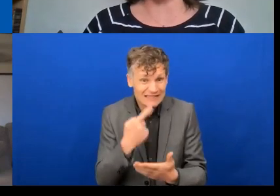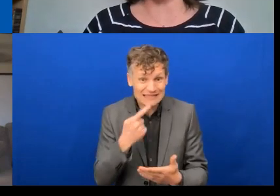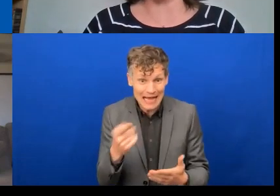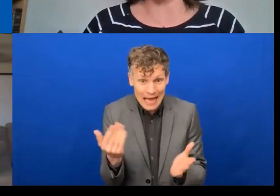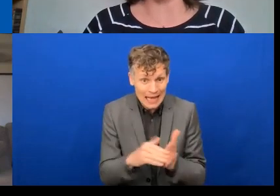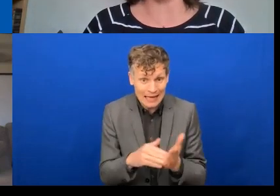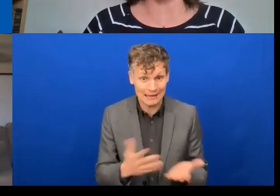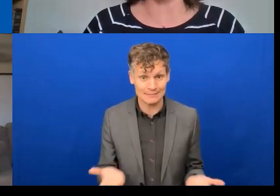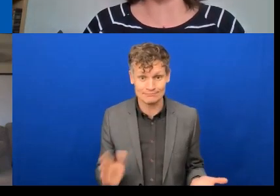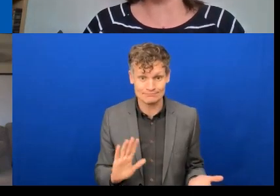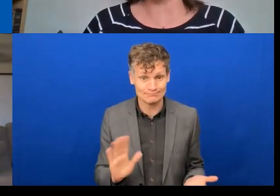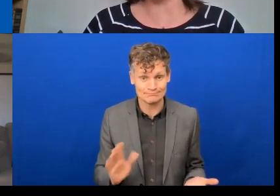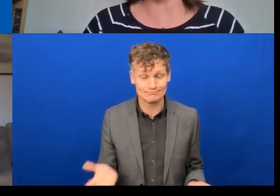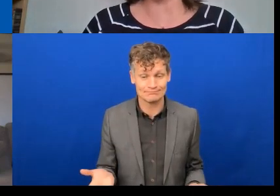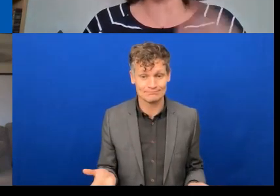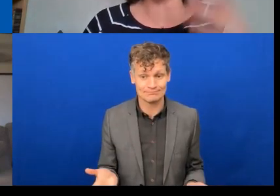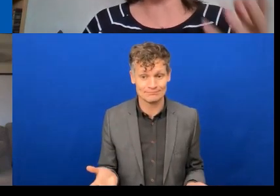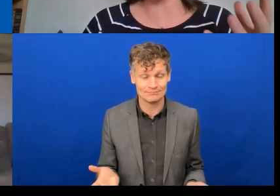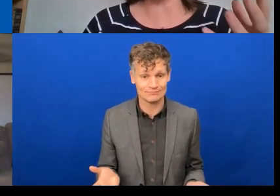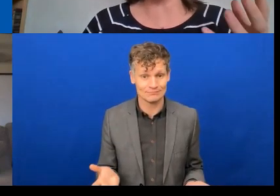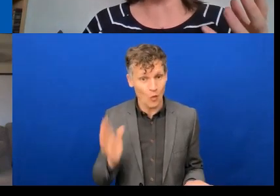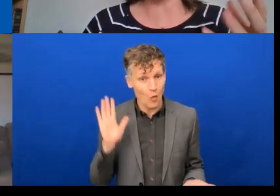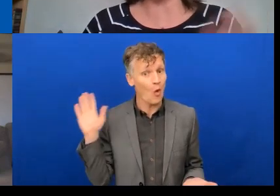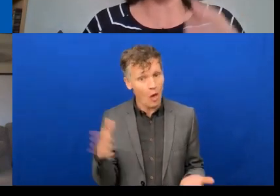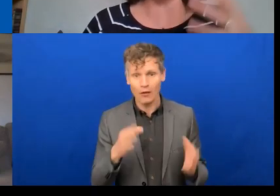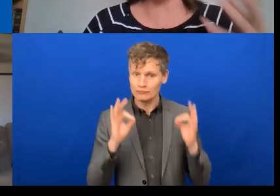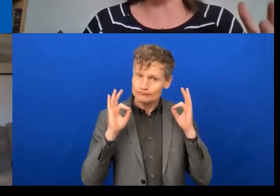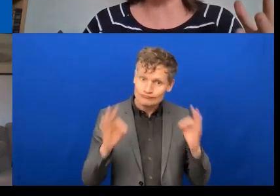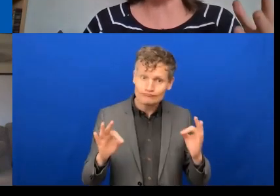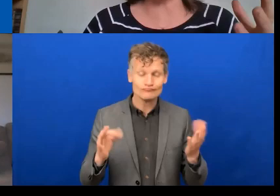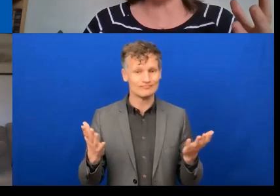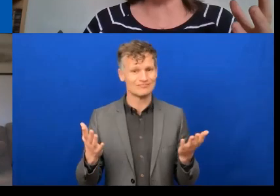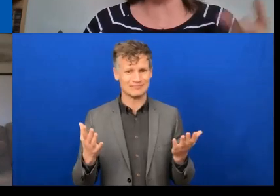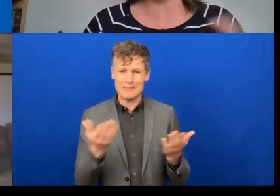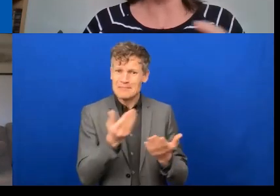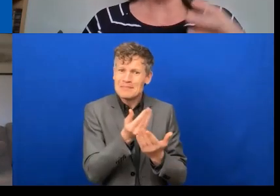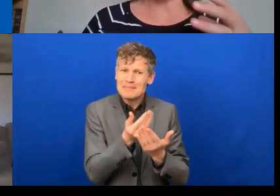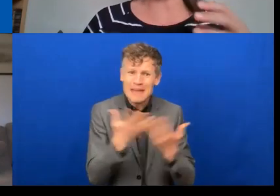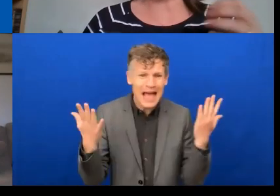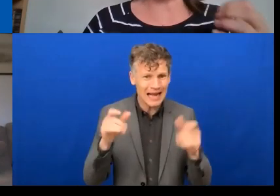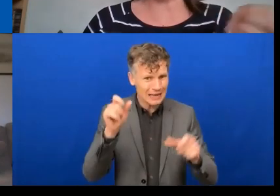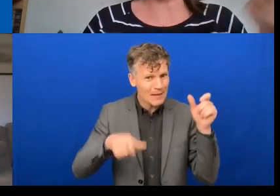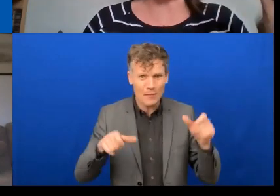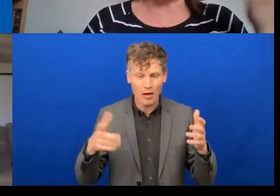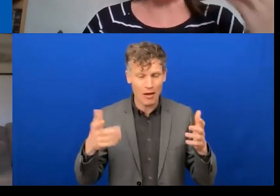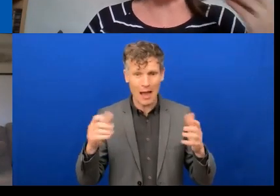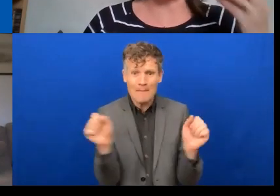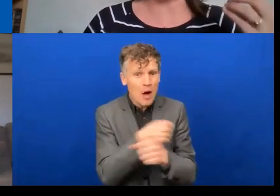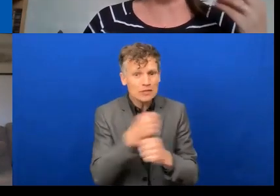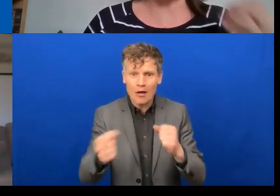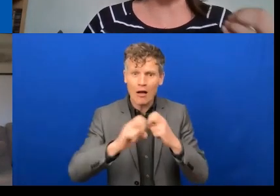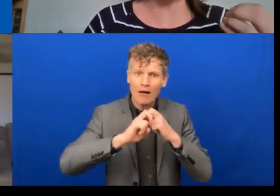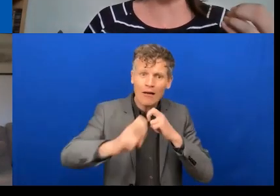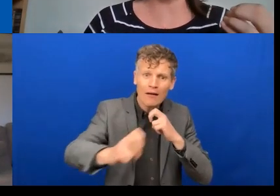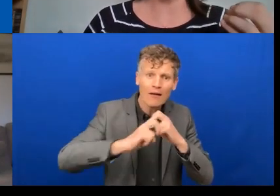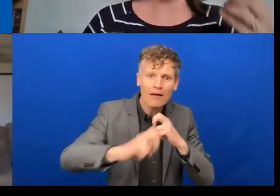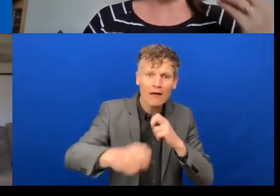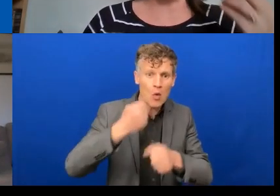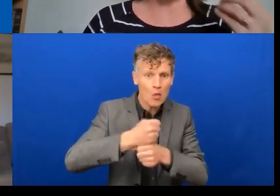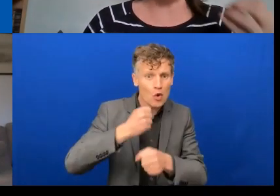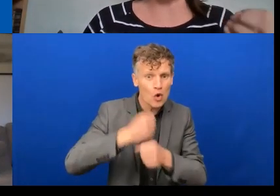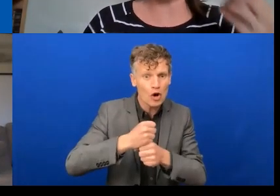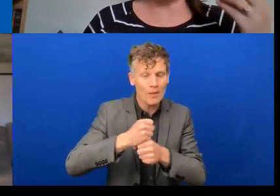for people who need to avoid commuting because of physical disability, sensory impairment, um, simply the overwhelming process